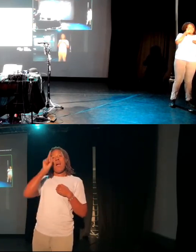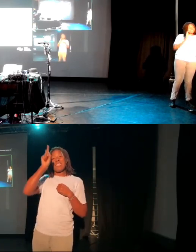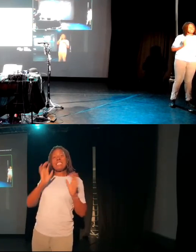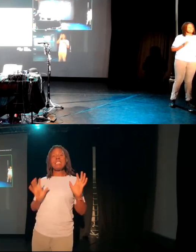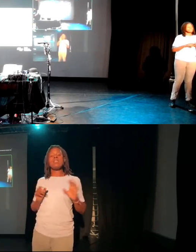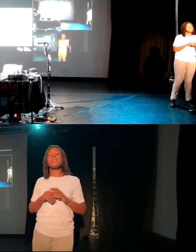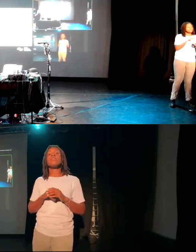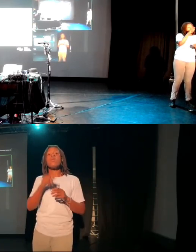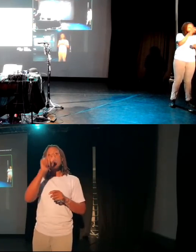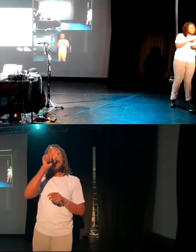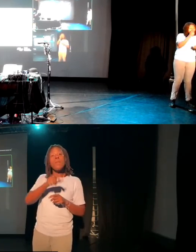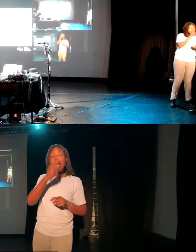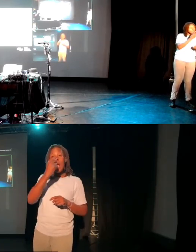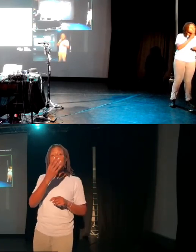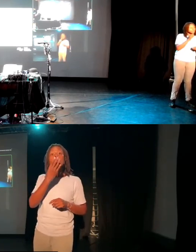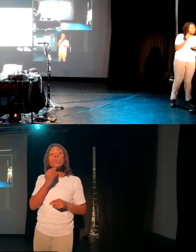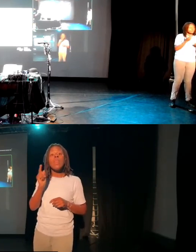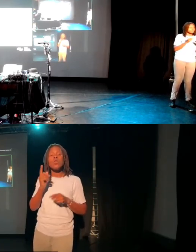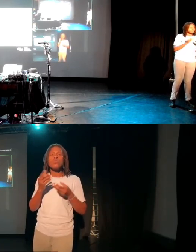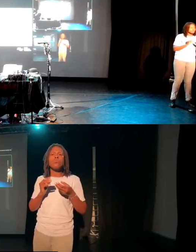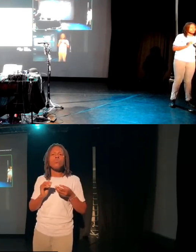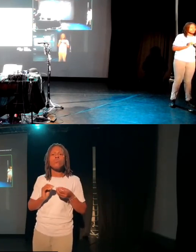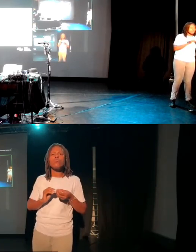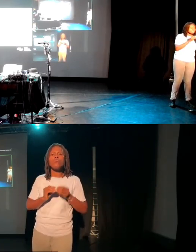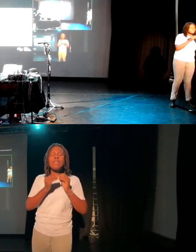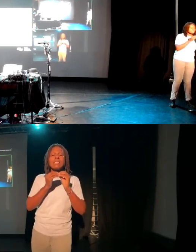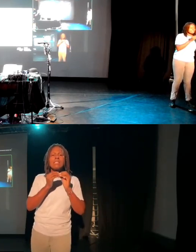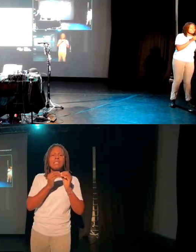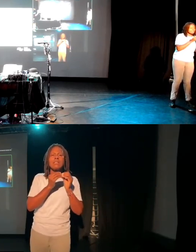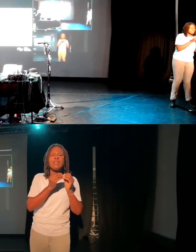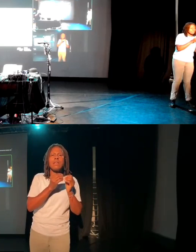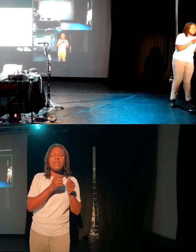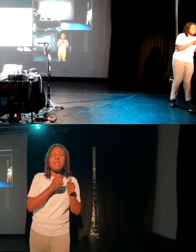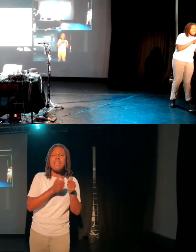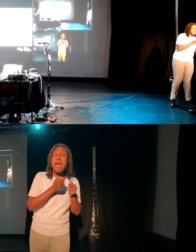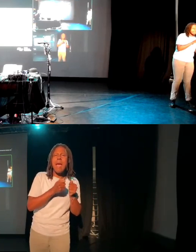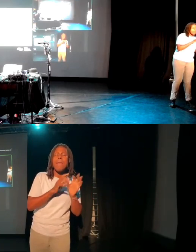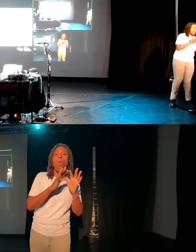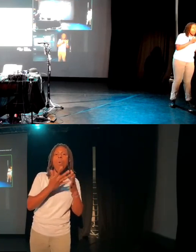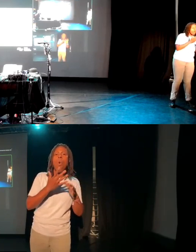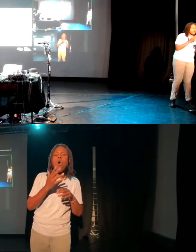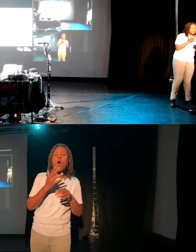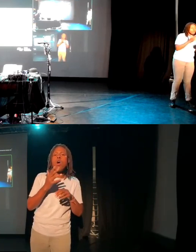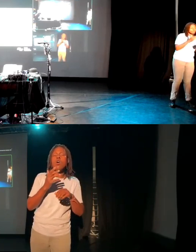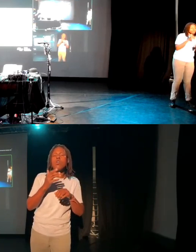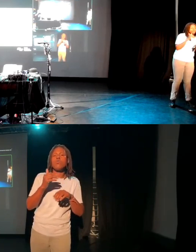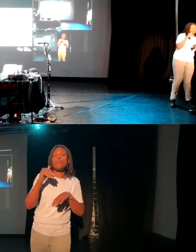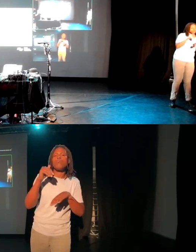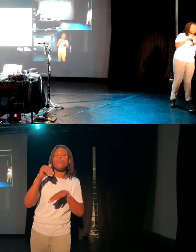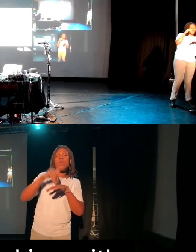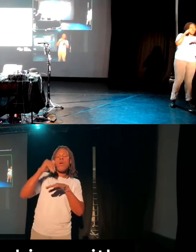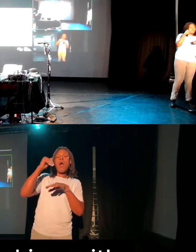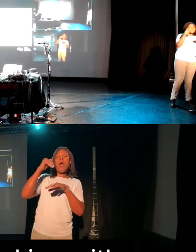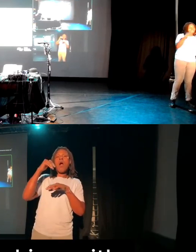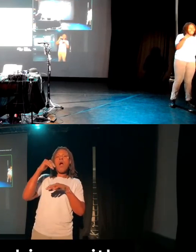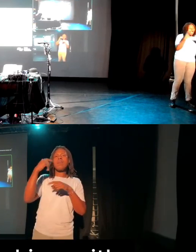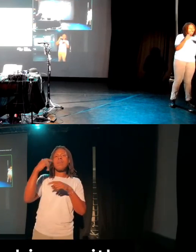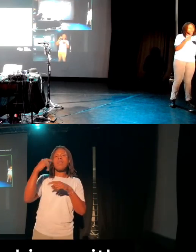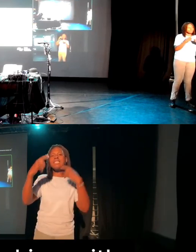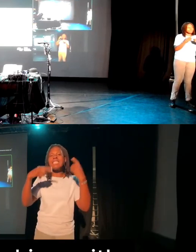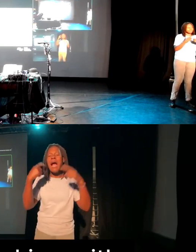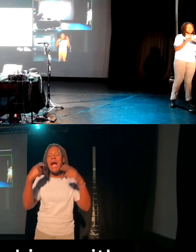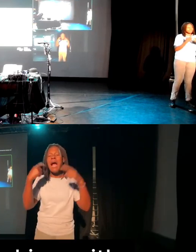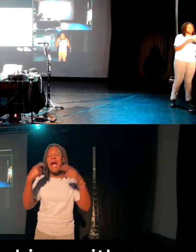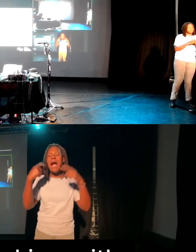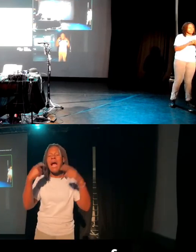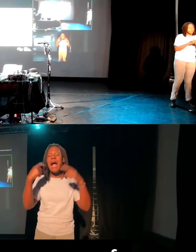people can use that to then build a game. can use that so it triggers samples. We can use it so it puts down, you know, big air horn sounds. We can use it using the experience we've